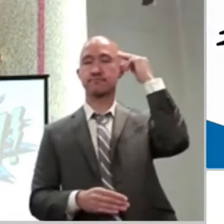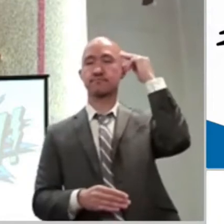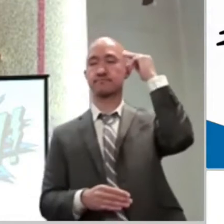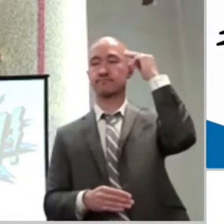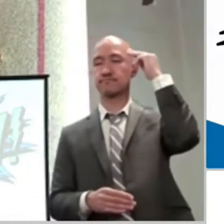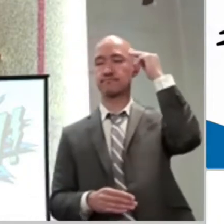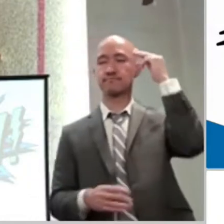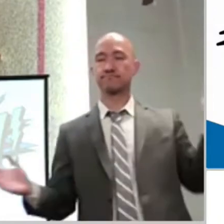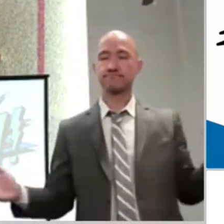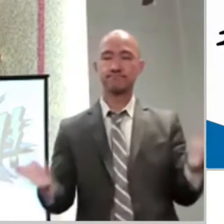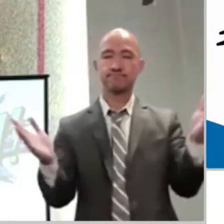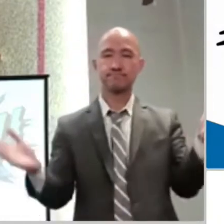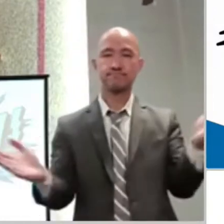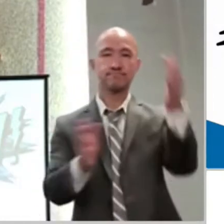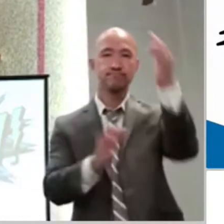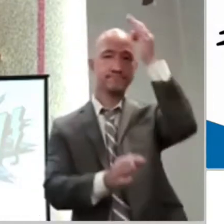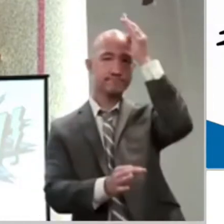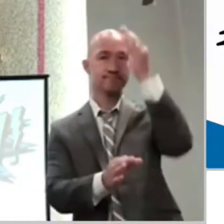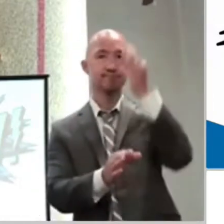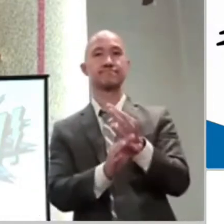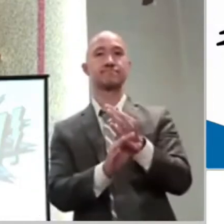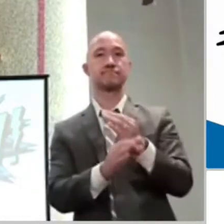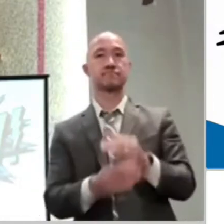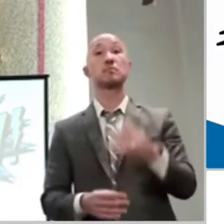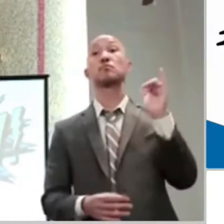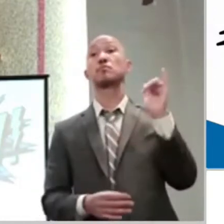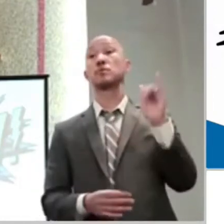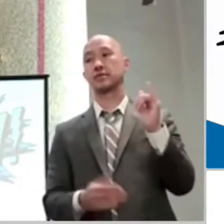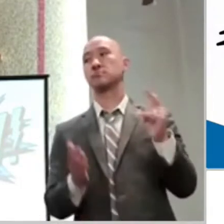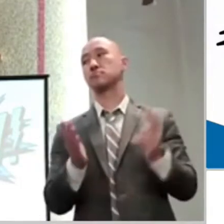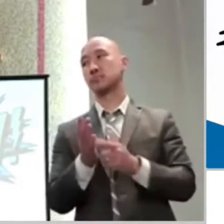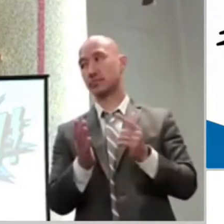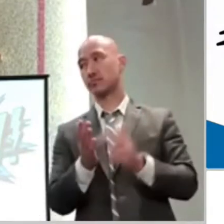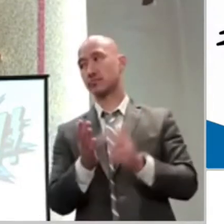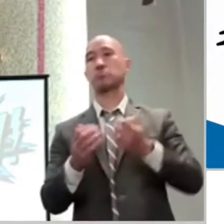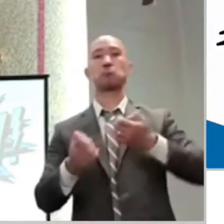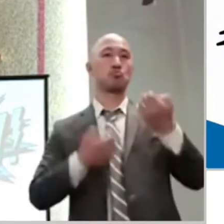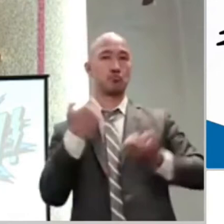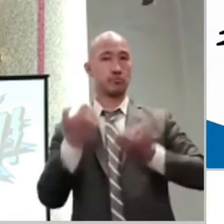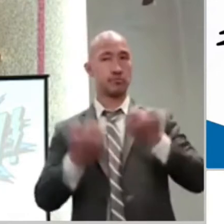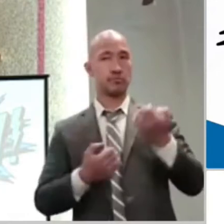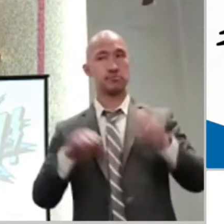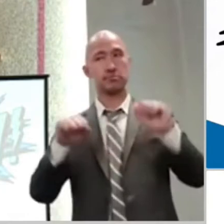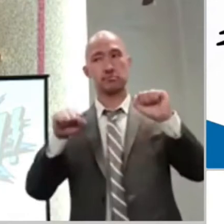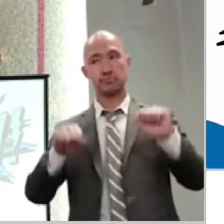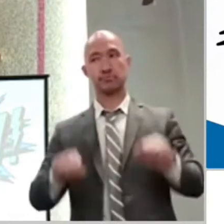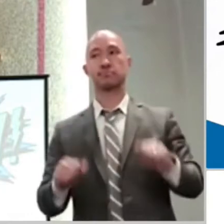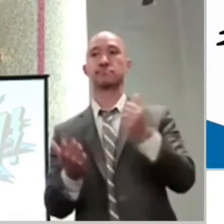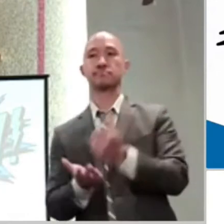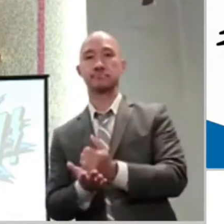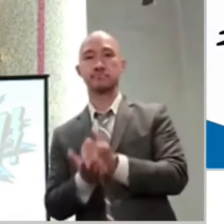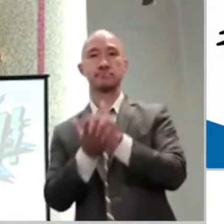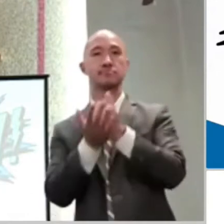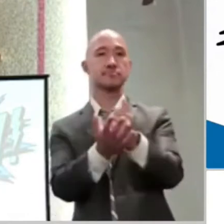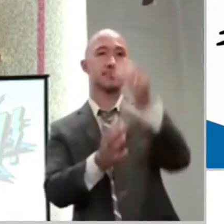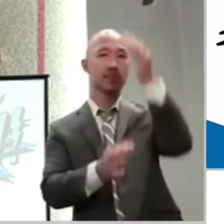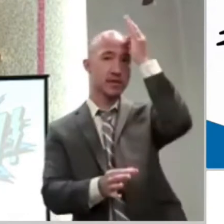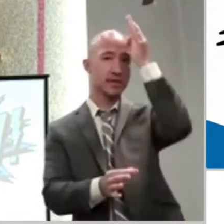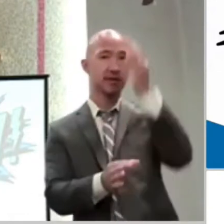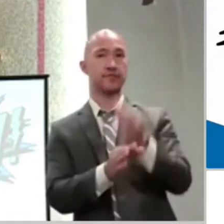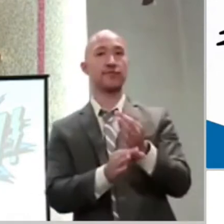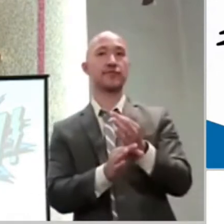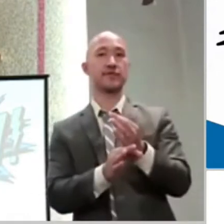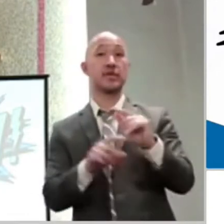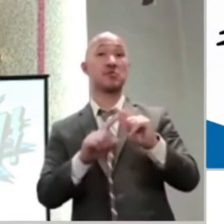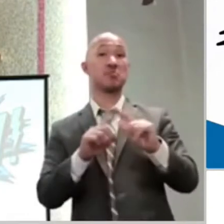strong in your faith, there are some emotions that are going to come along with that, usually positive ones when you have a strong faith. But